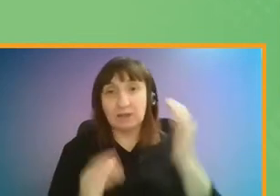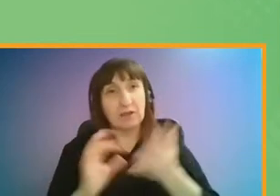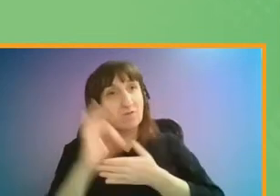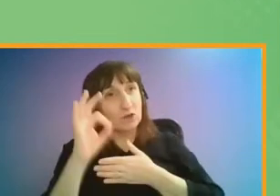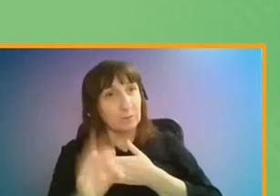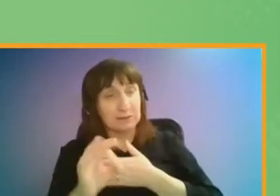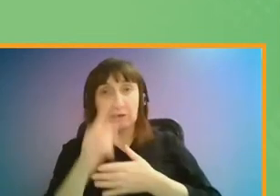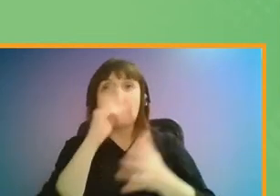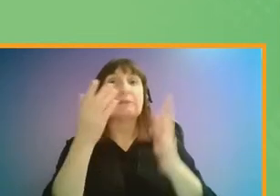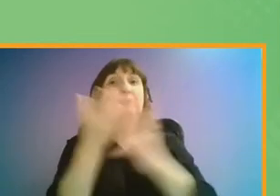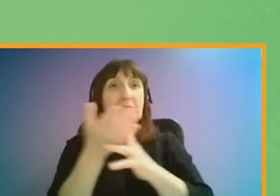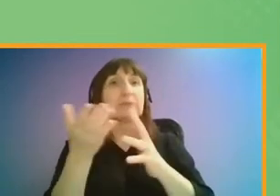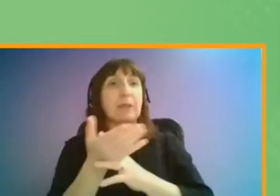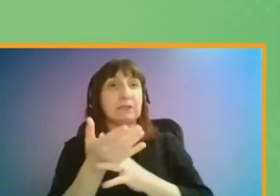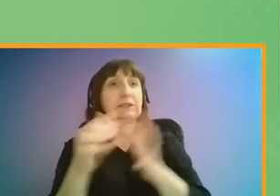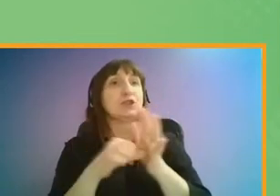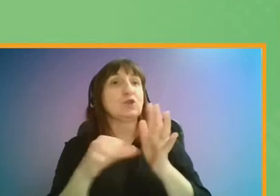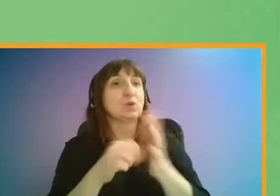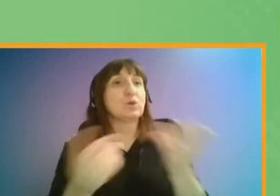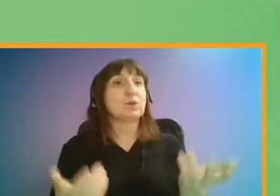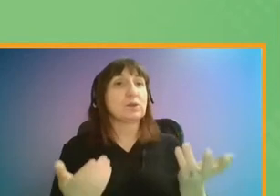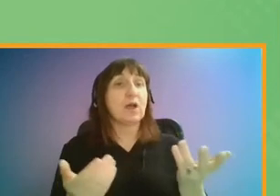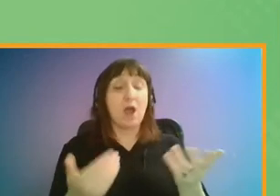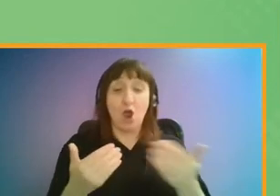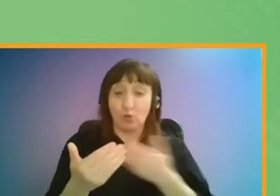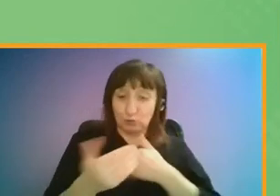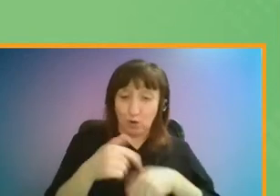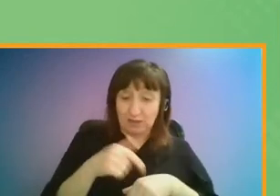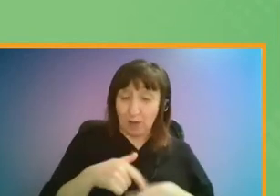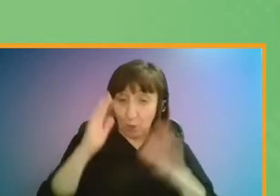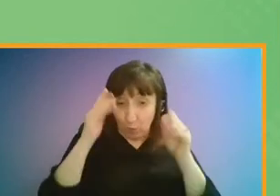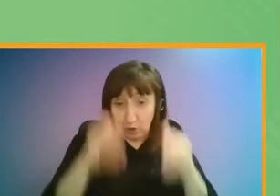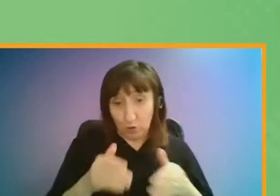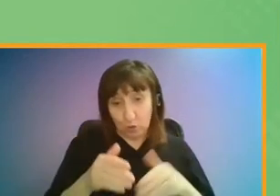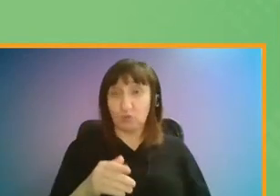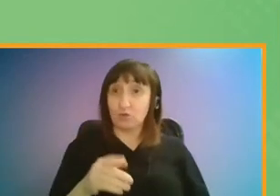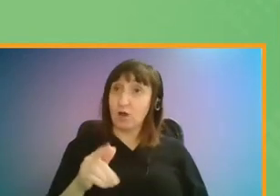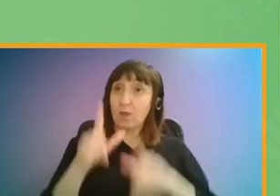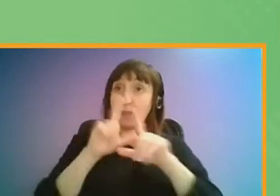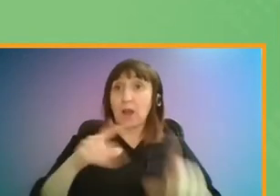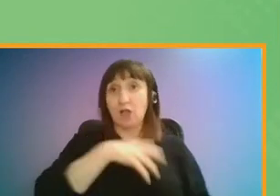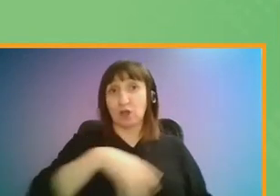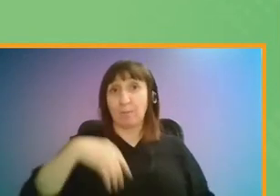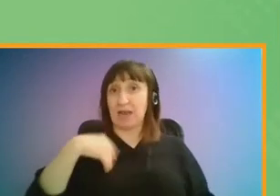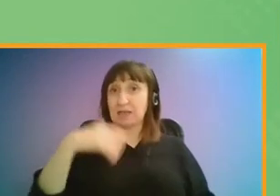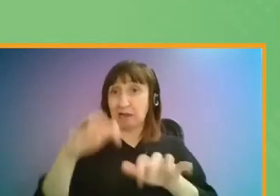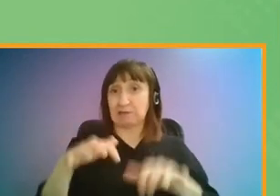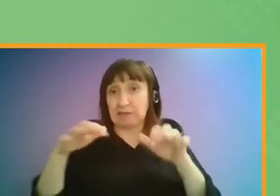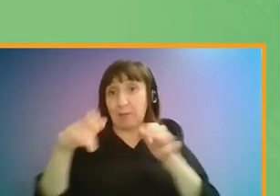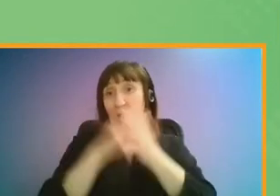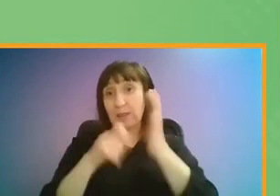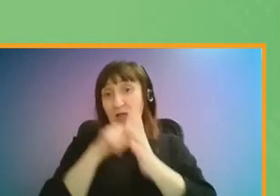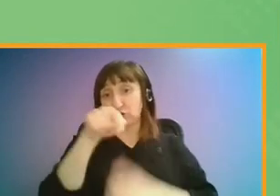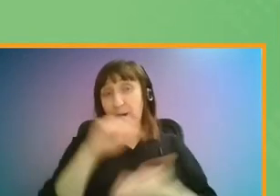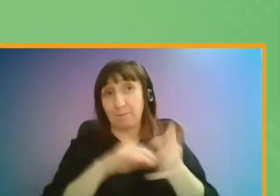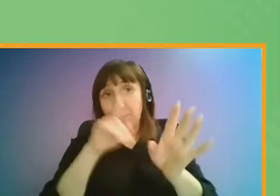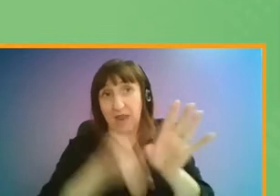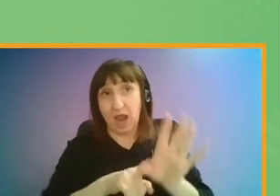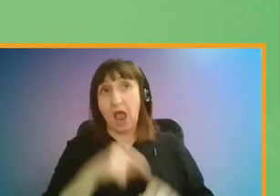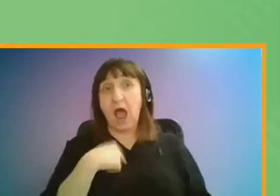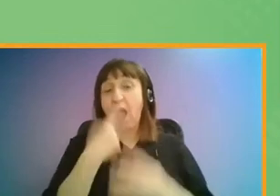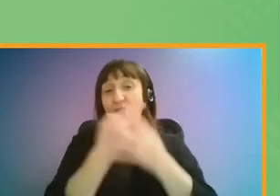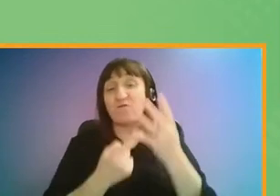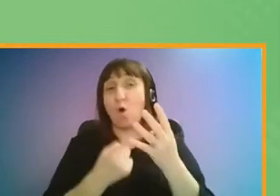and accessibility. In the short term, we're looking towards the London mayoral and assembly election in May, and have come up with four